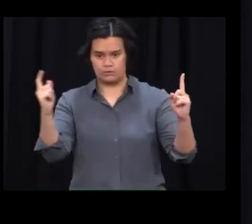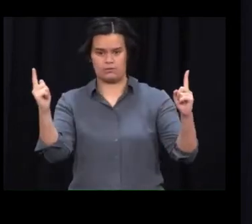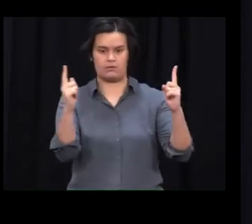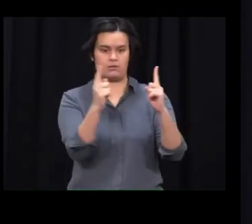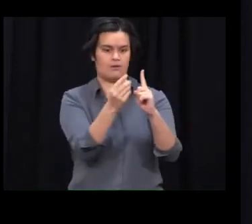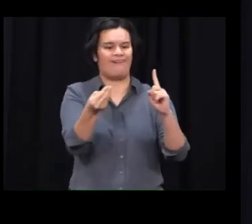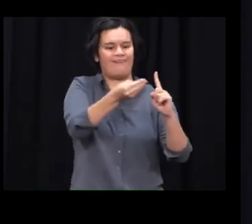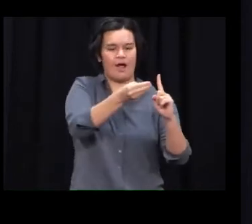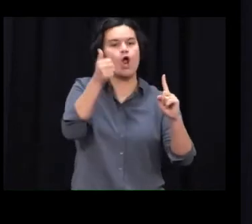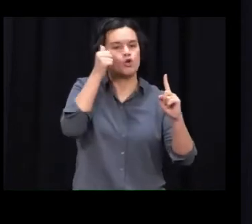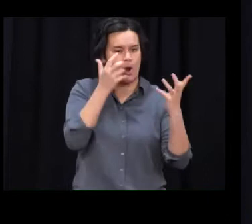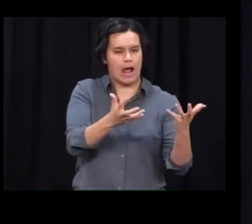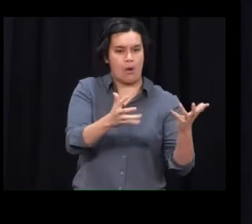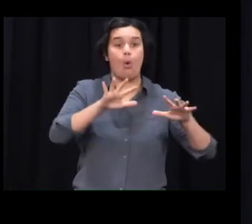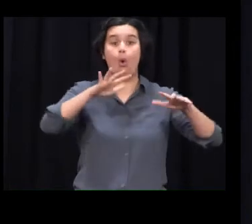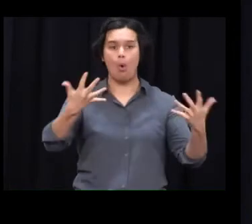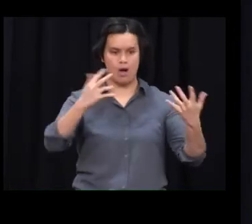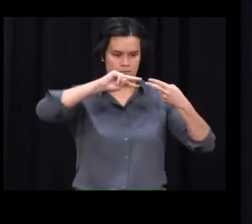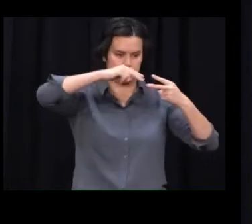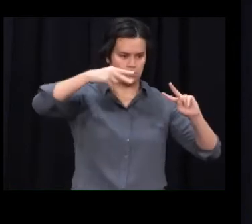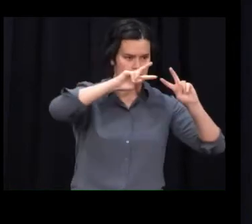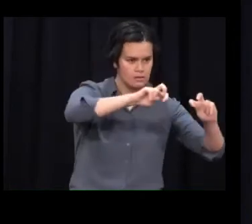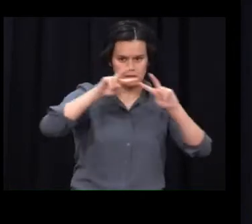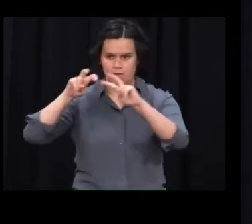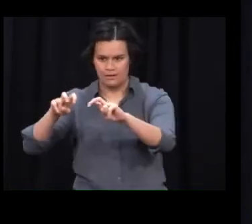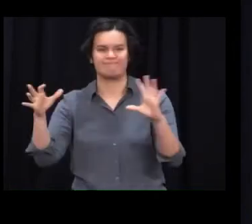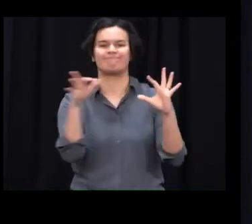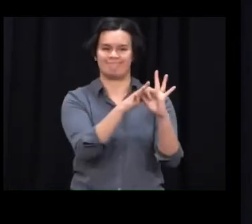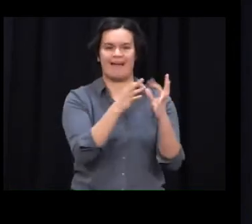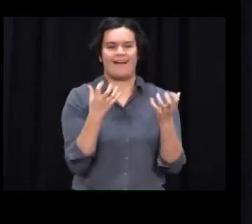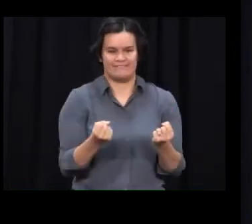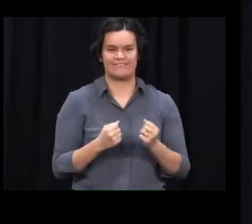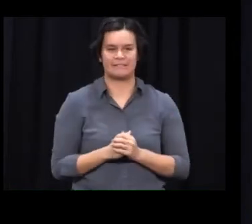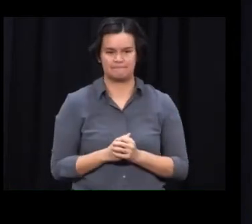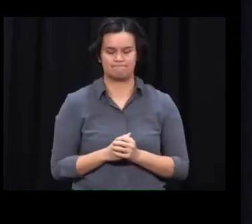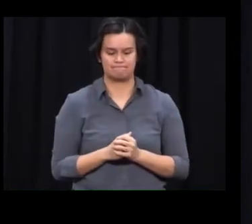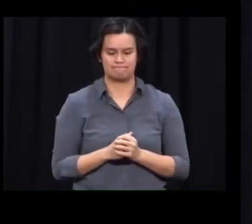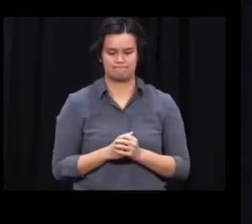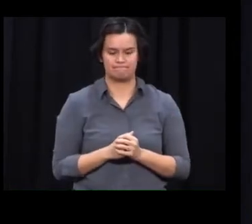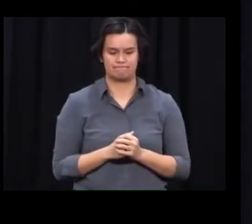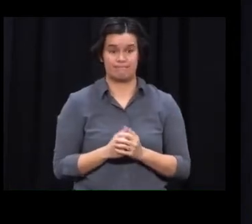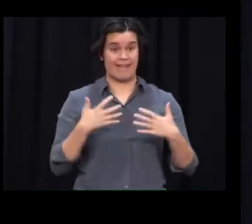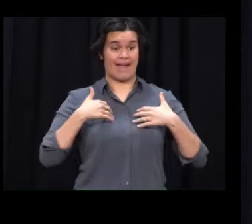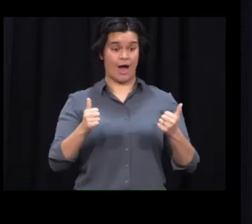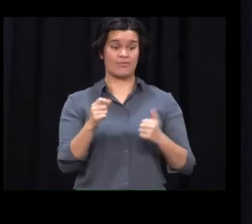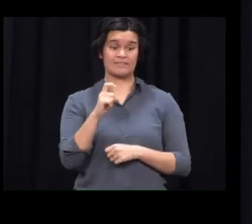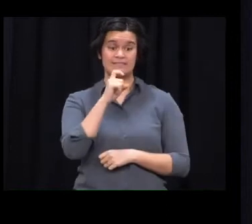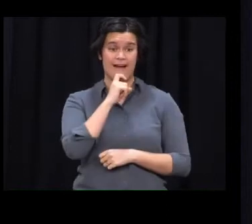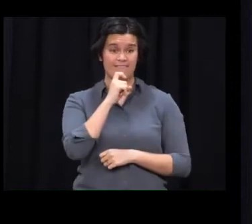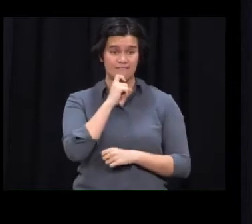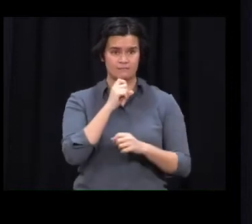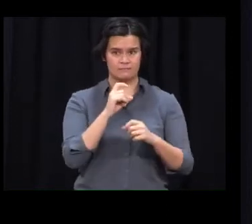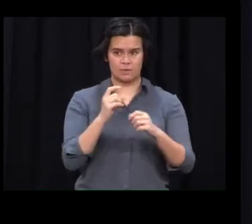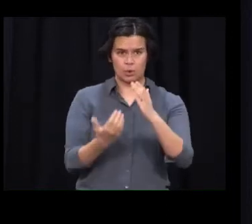cases show an obvious link. Public health staff are obviously rapidly interviewing the new cases